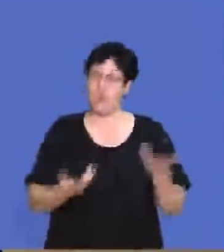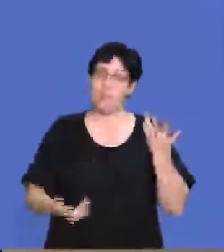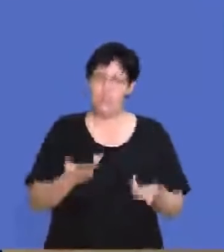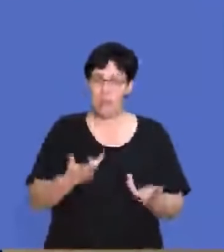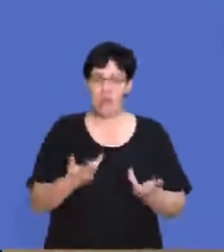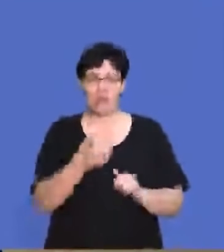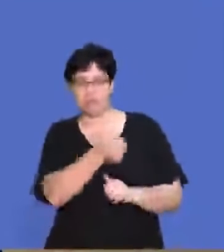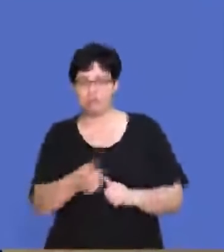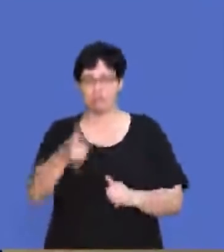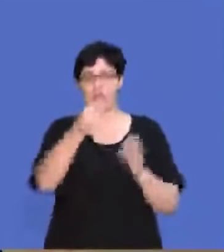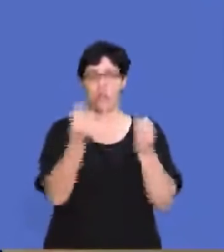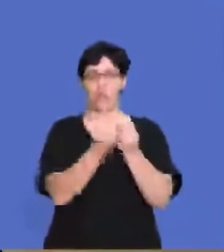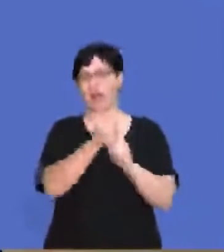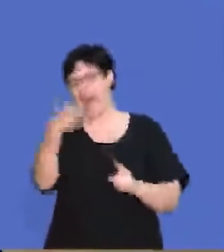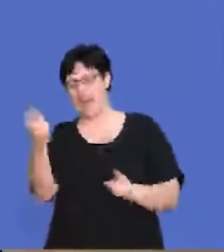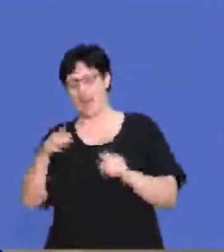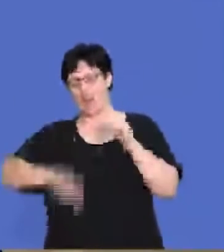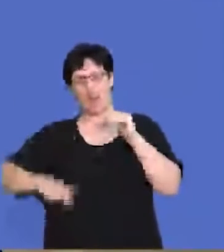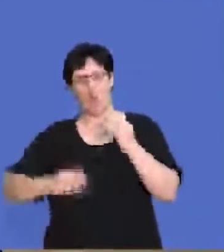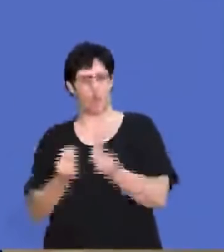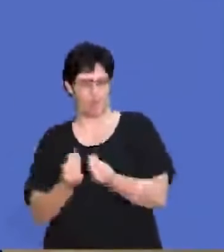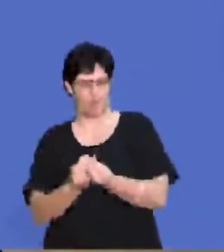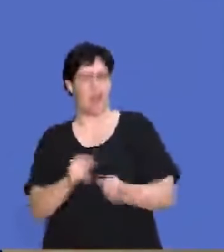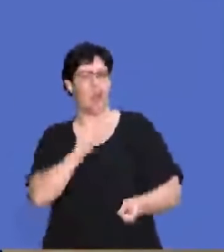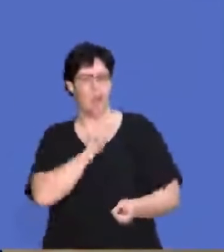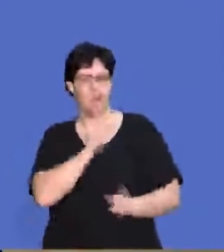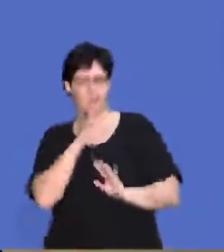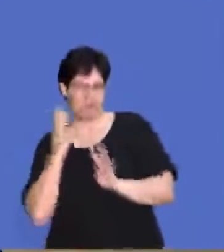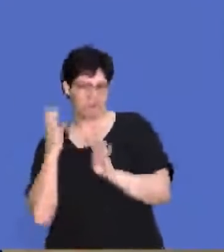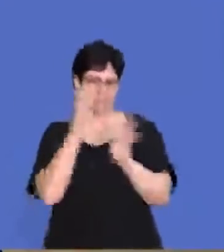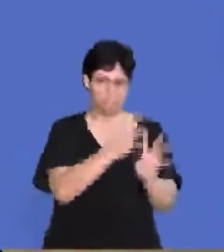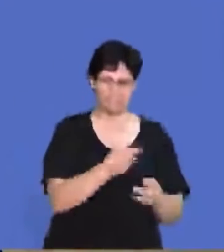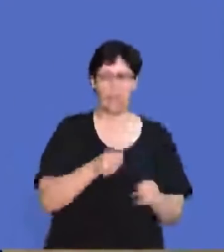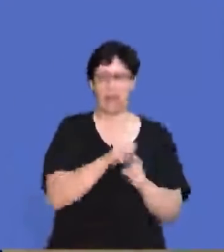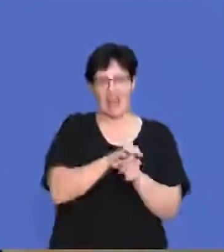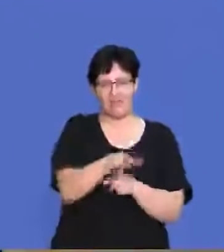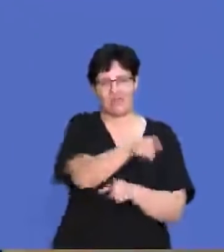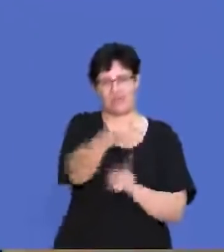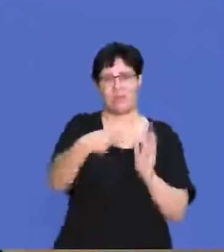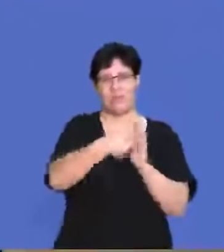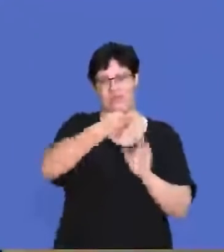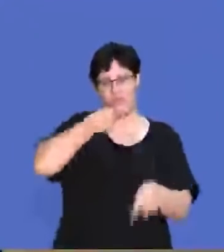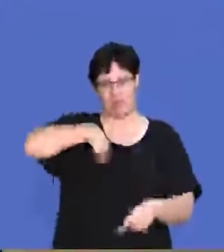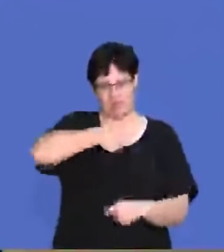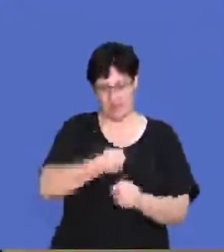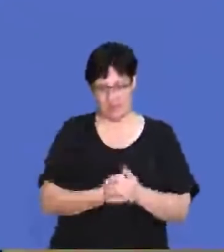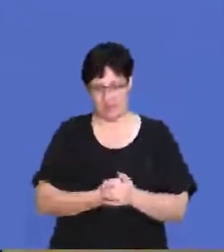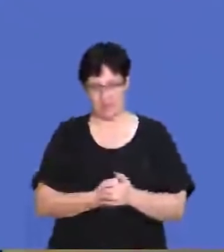We might have a superior product to our competitors. And because of that, we can influence them.